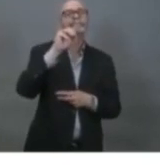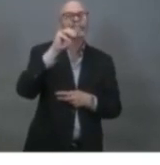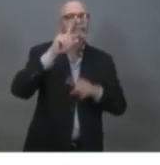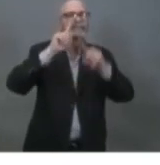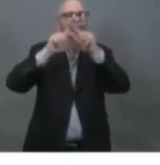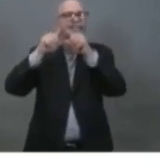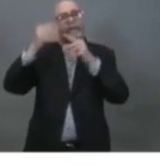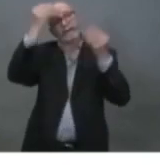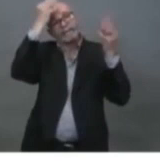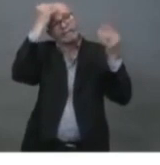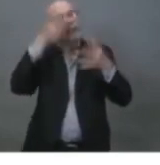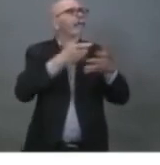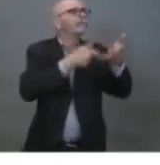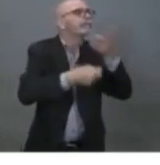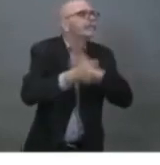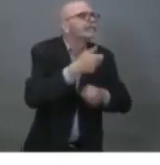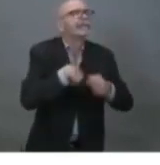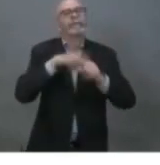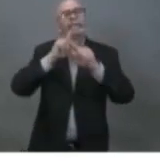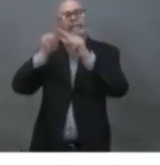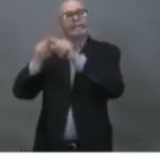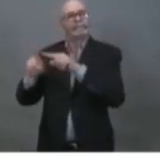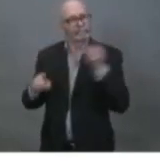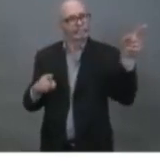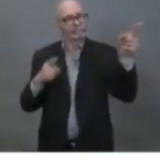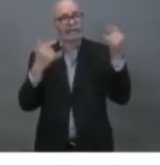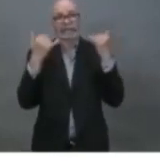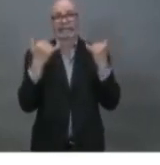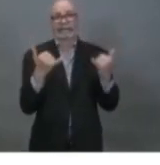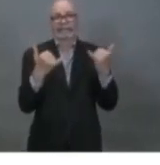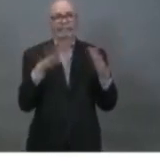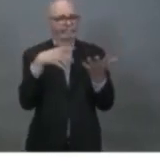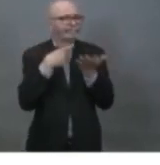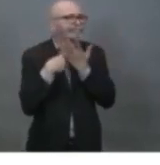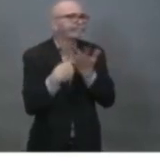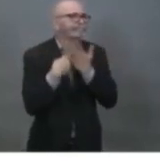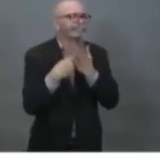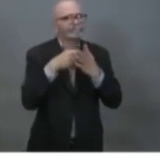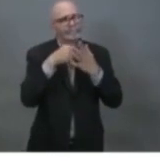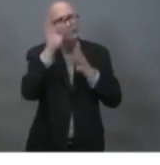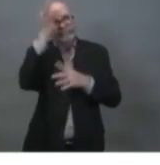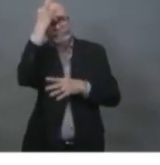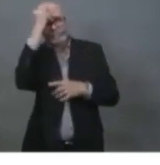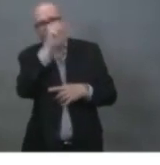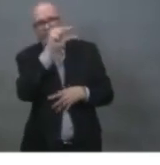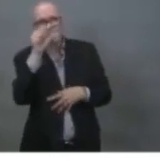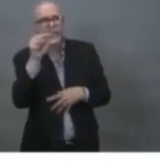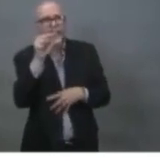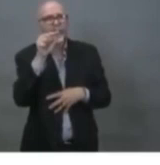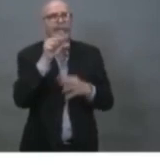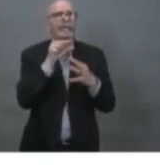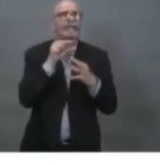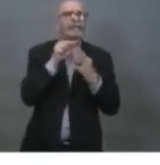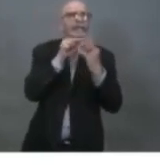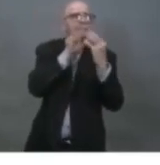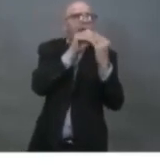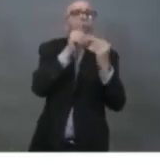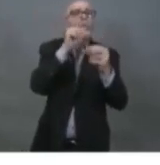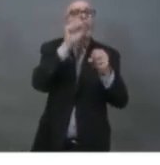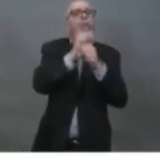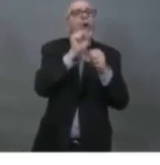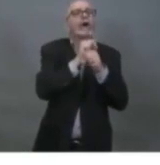at, finalized through the Senate today, we're looking at what that means for seasonal workers in our province.